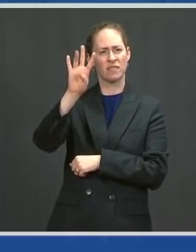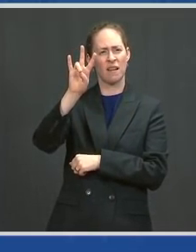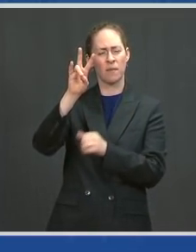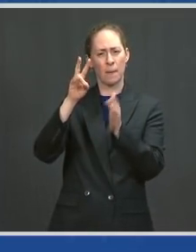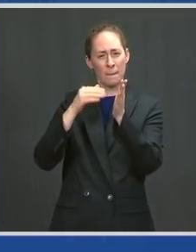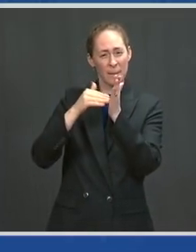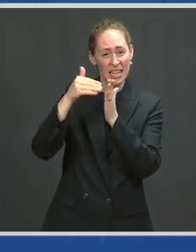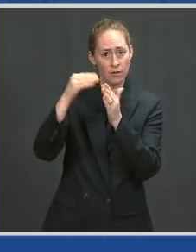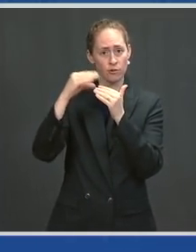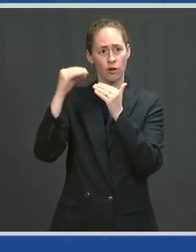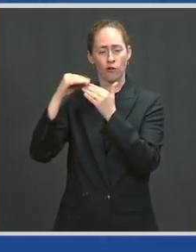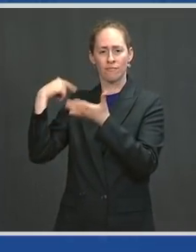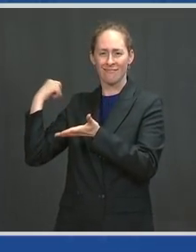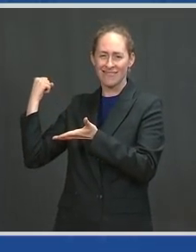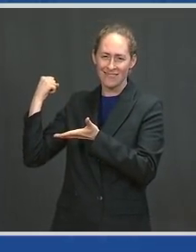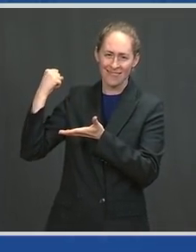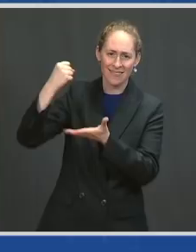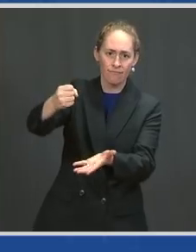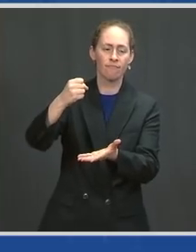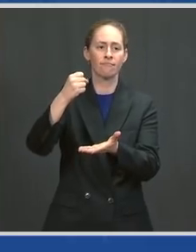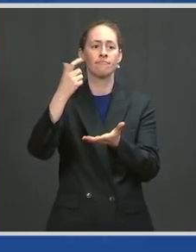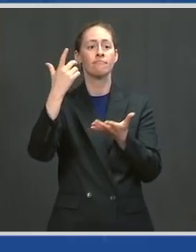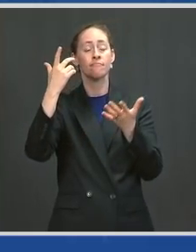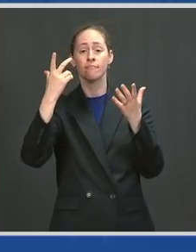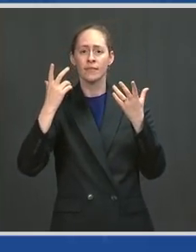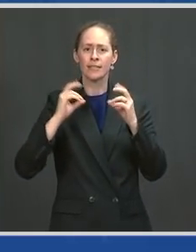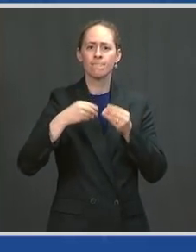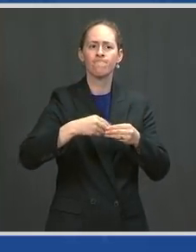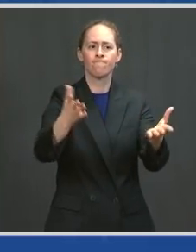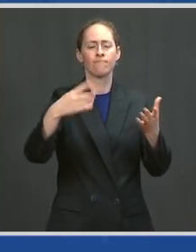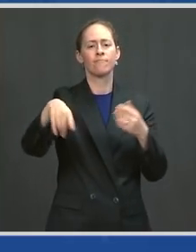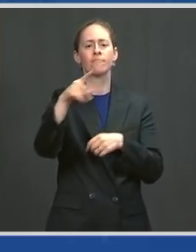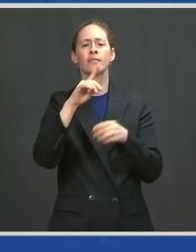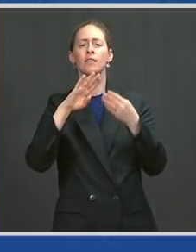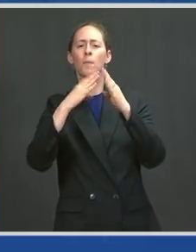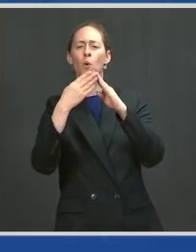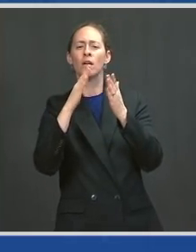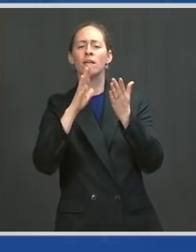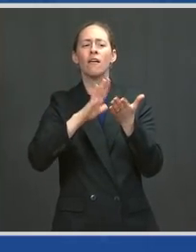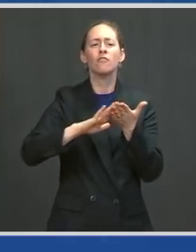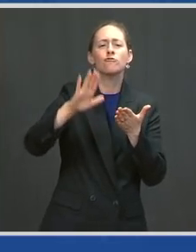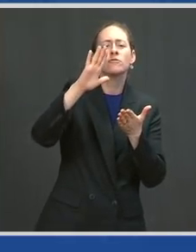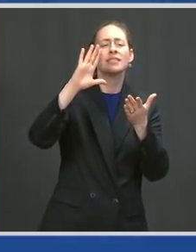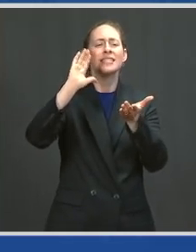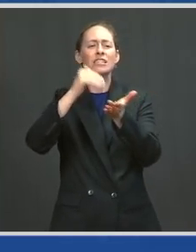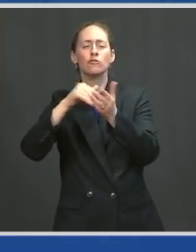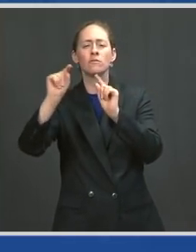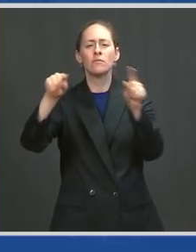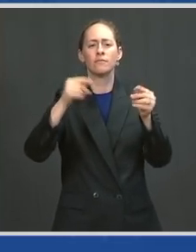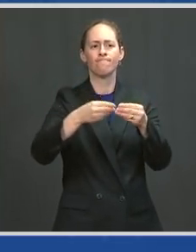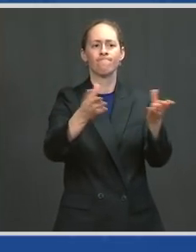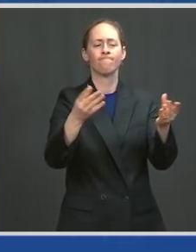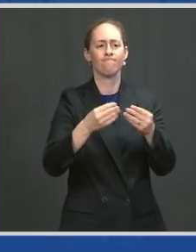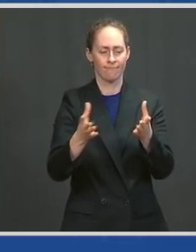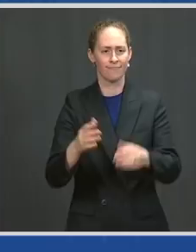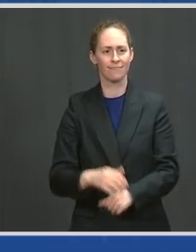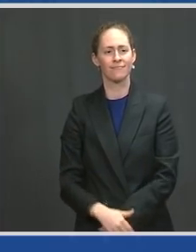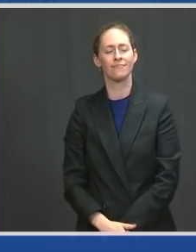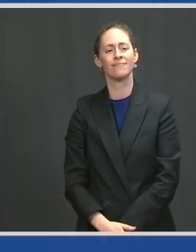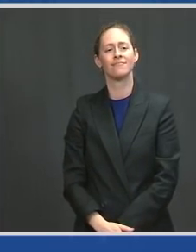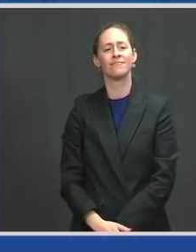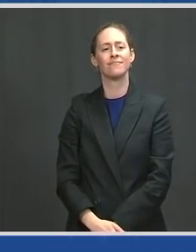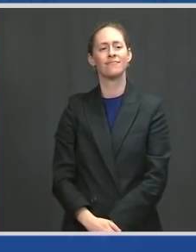vaccination sites, over 360 federally funded National Guard members supporting the state's